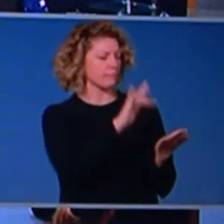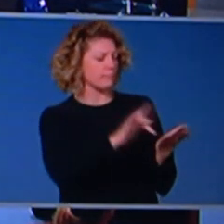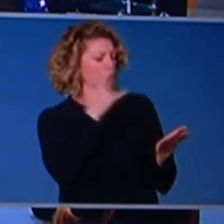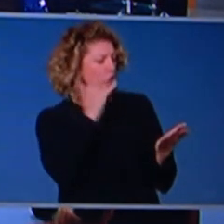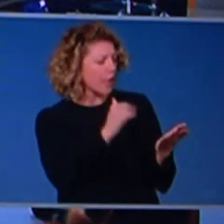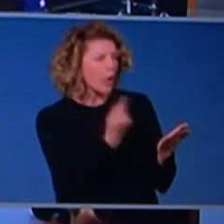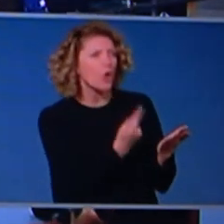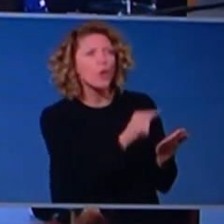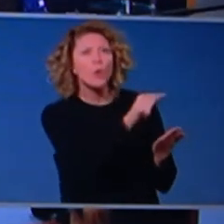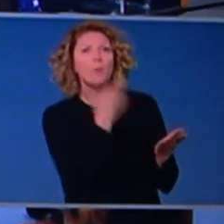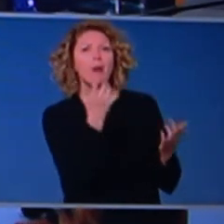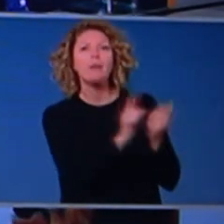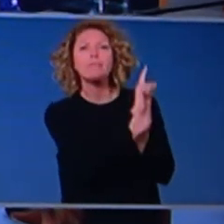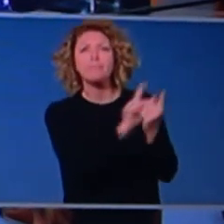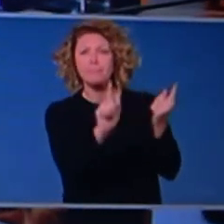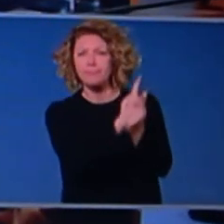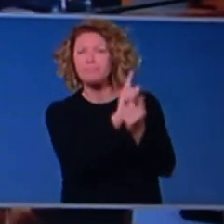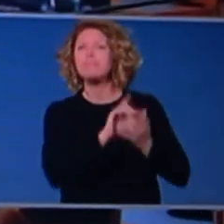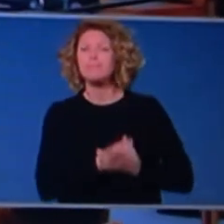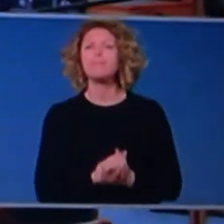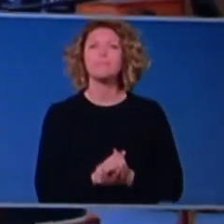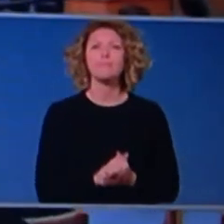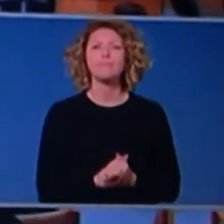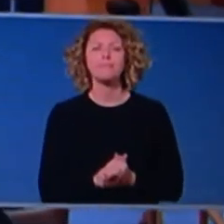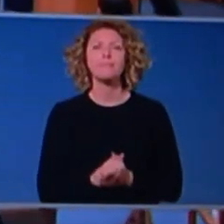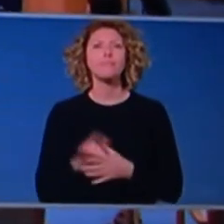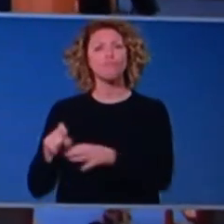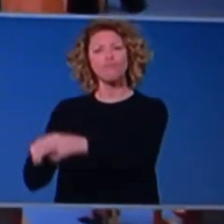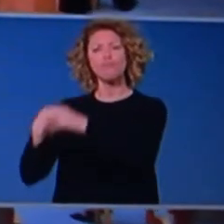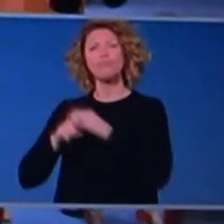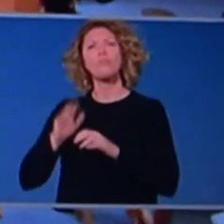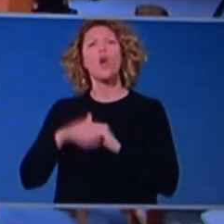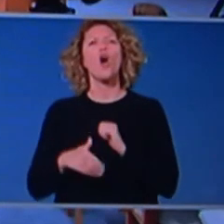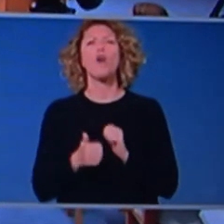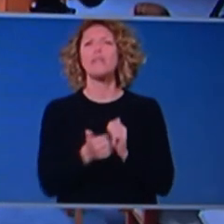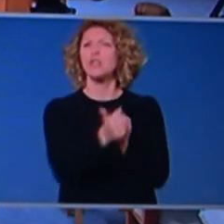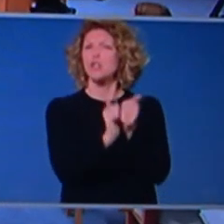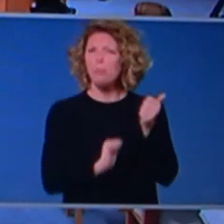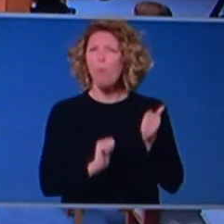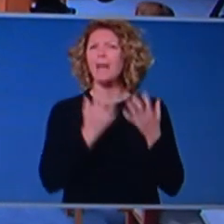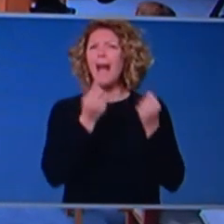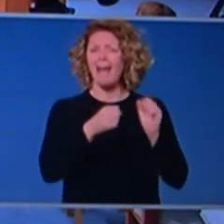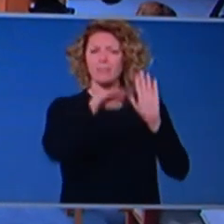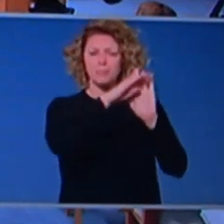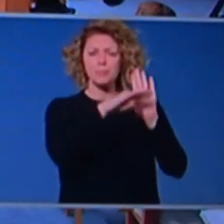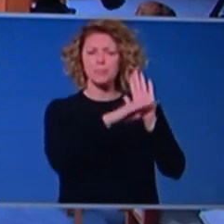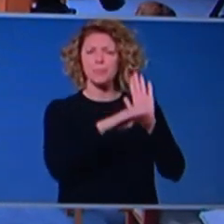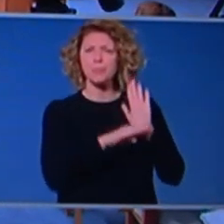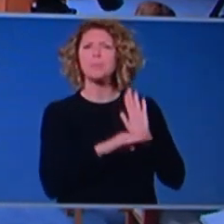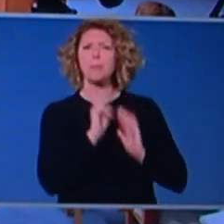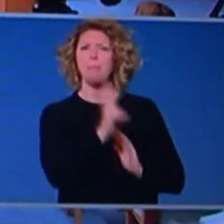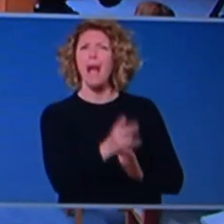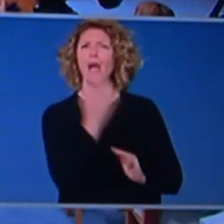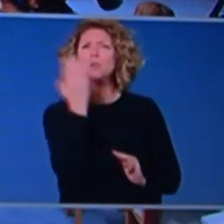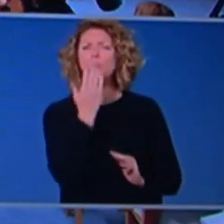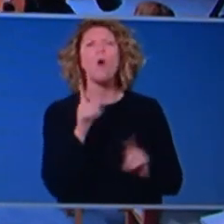you say the National Cabinet agreed to these principles regarding, um, sport, sport and how that could go ahead. Are able to run through what that is, particularly